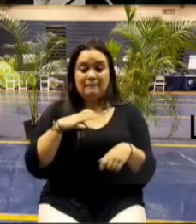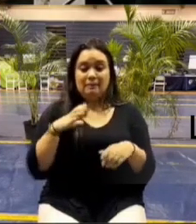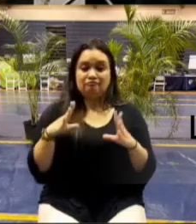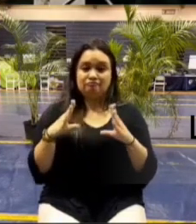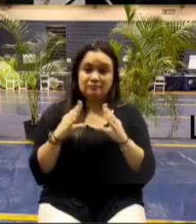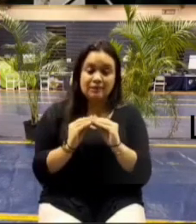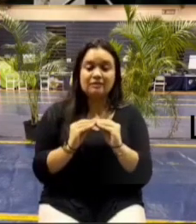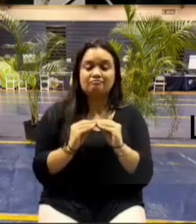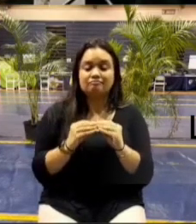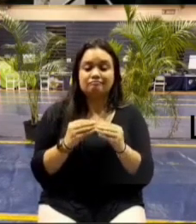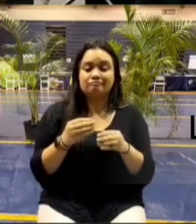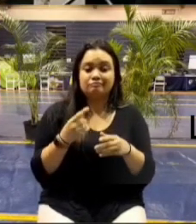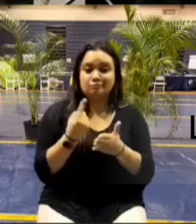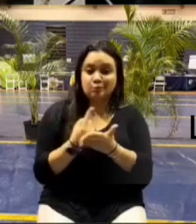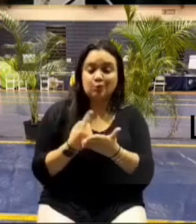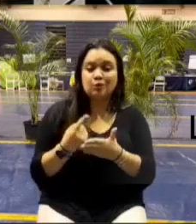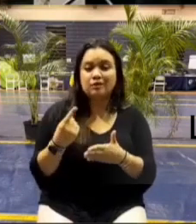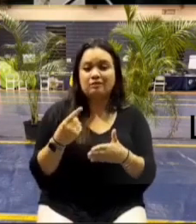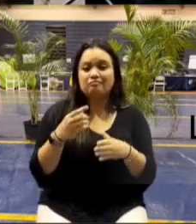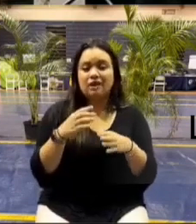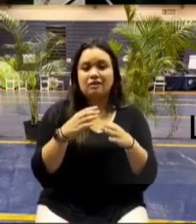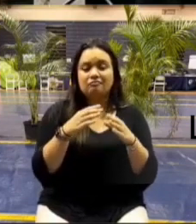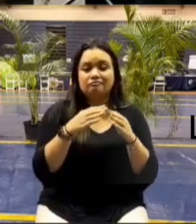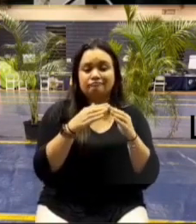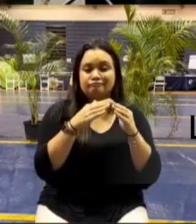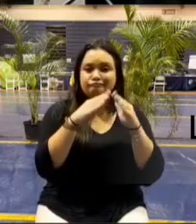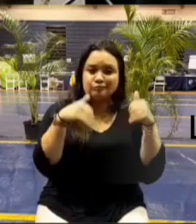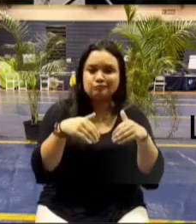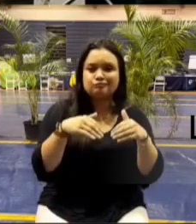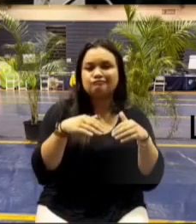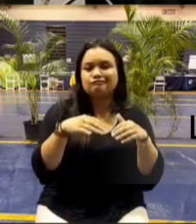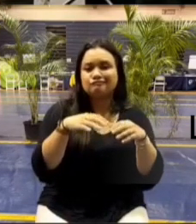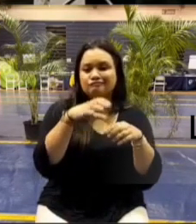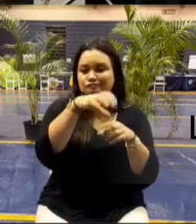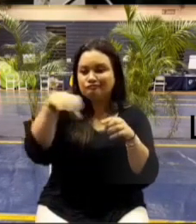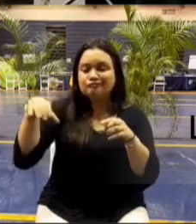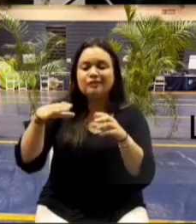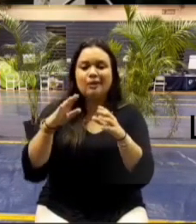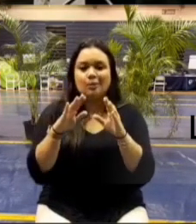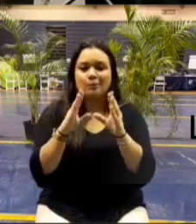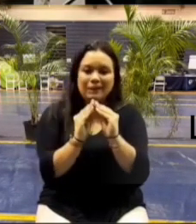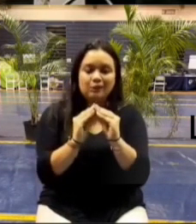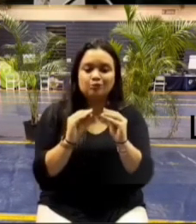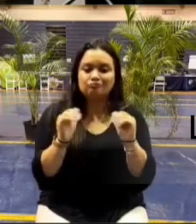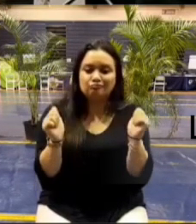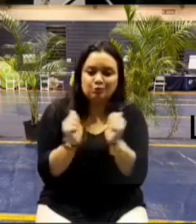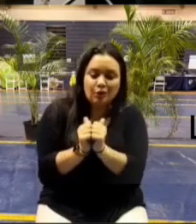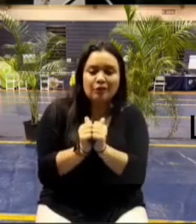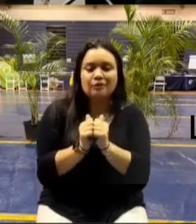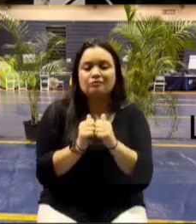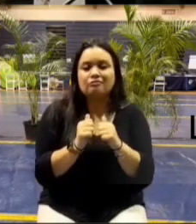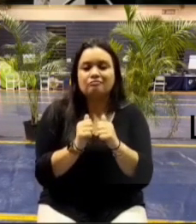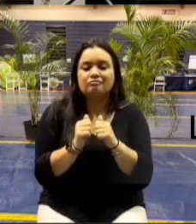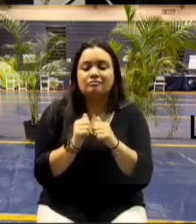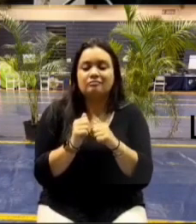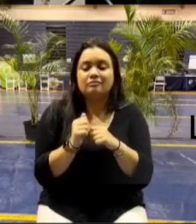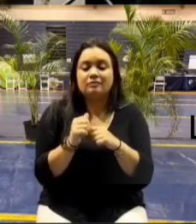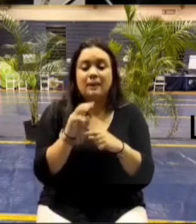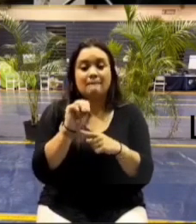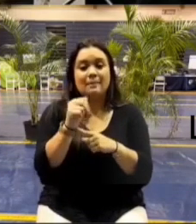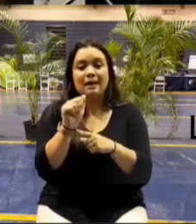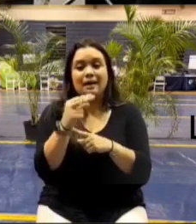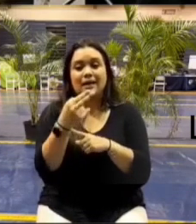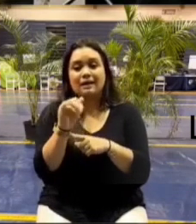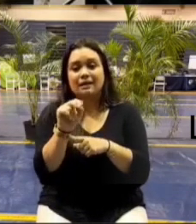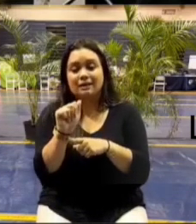meetings neighborhood meetings together i think we'll have a much better idea um and i don't know if you missed the early part but mahina announced all